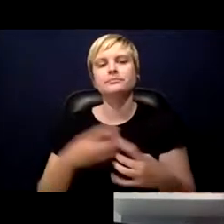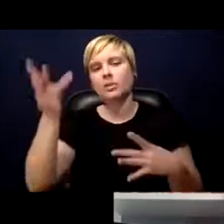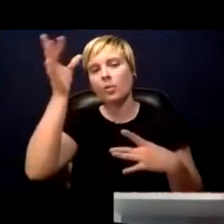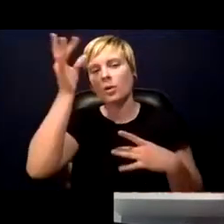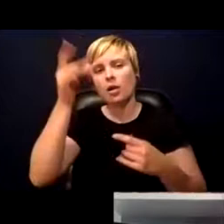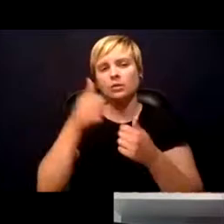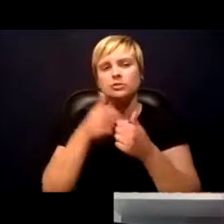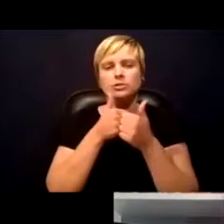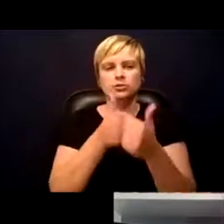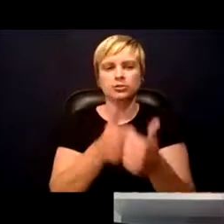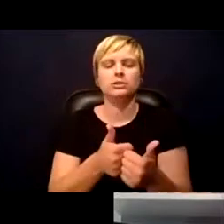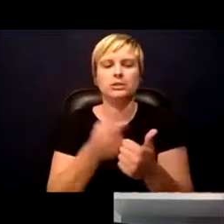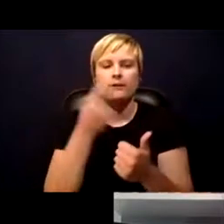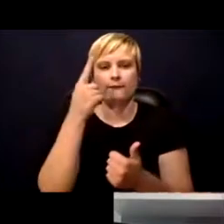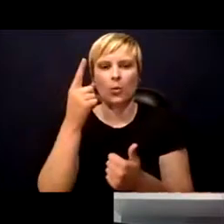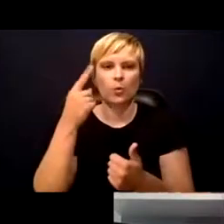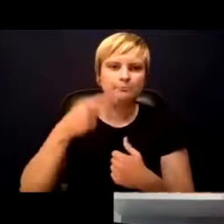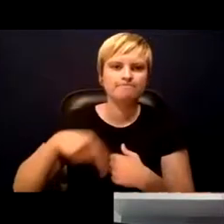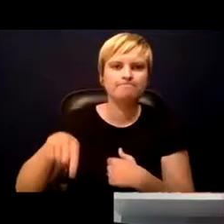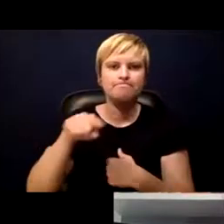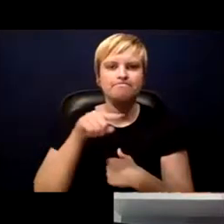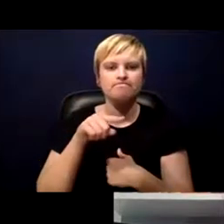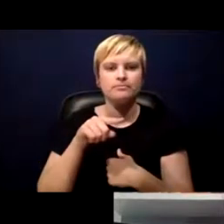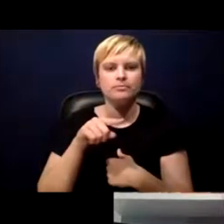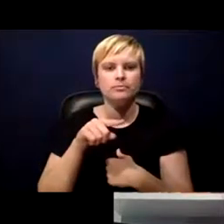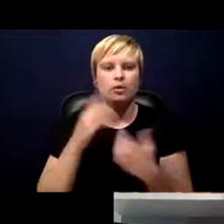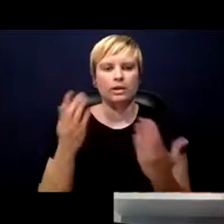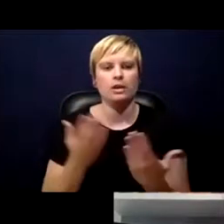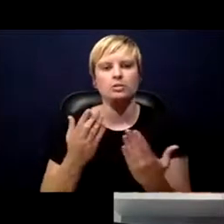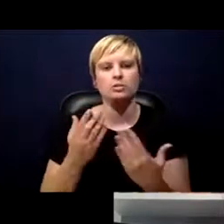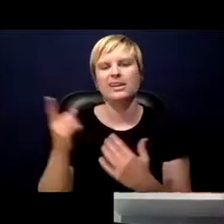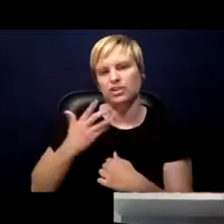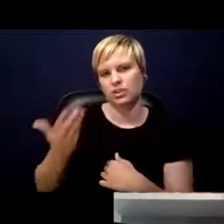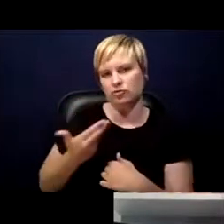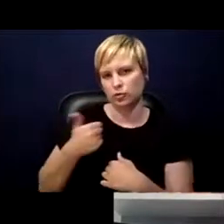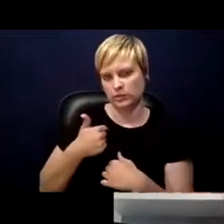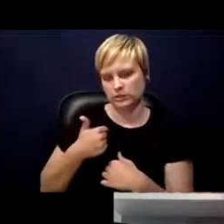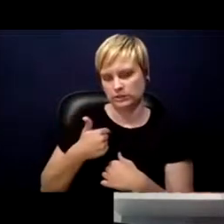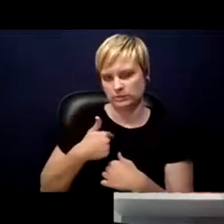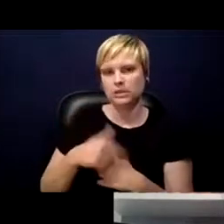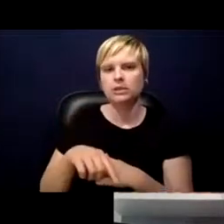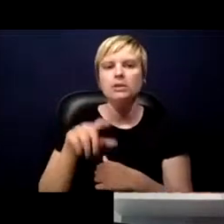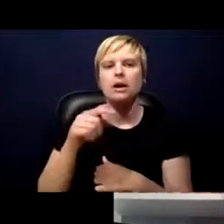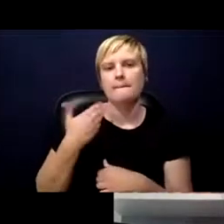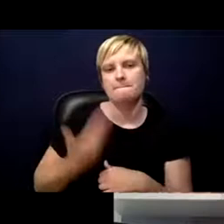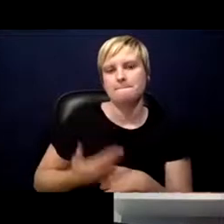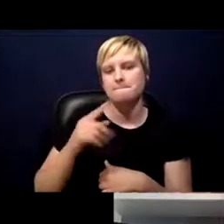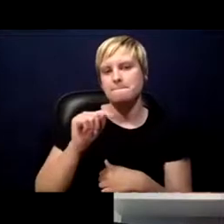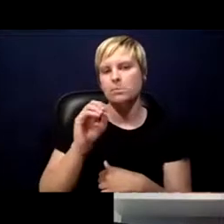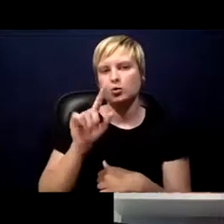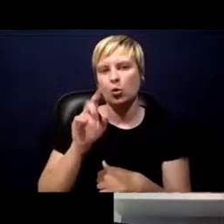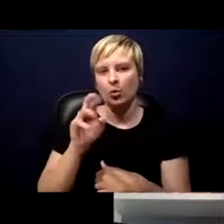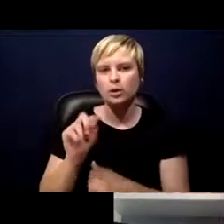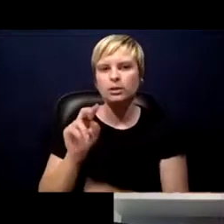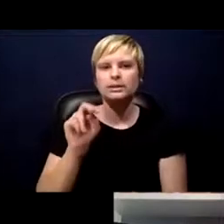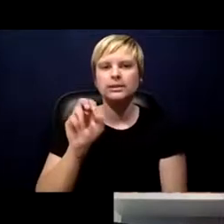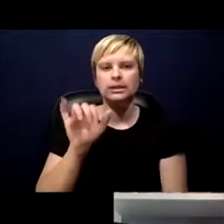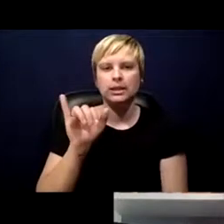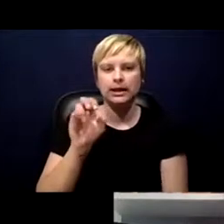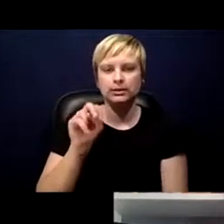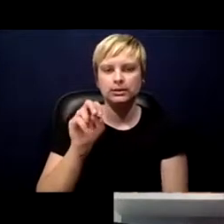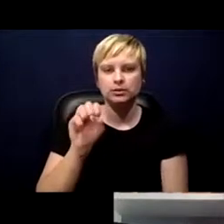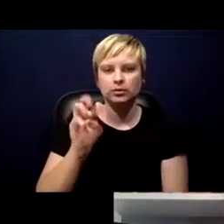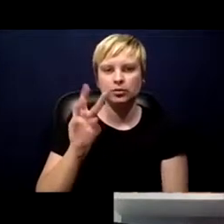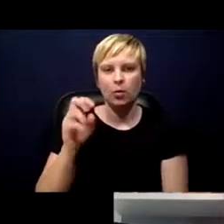you who are here. First of all, she introduced me. I'm Torbert Nyesua, Senior Research